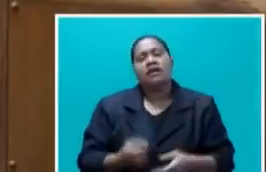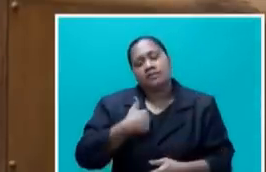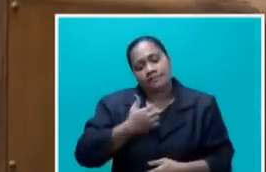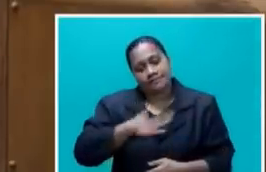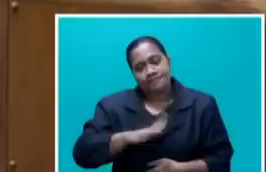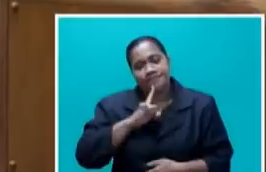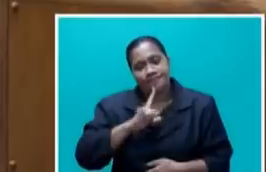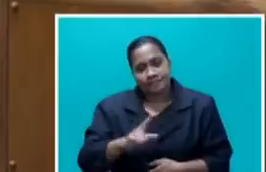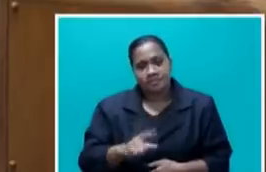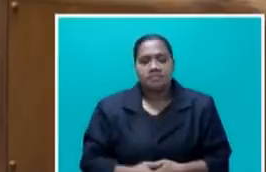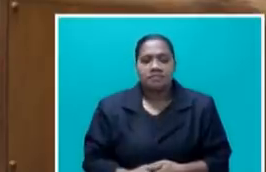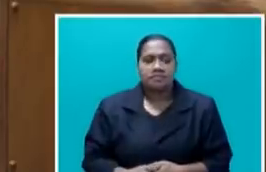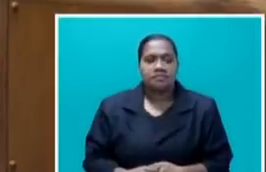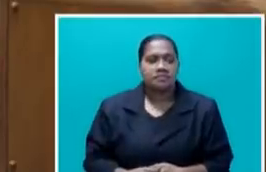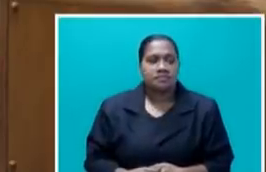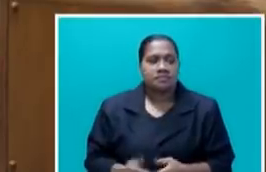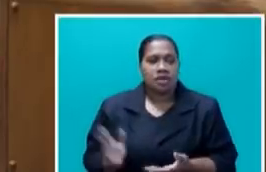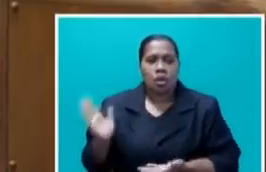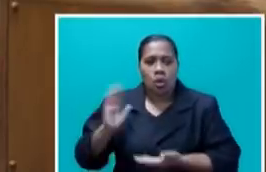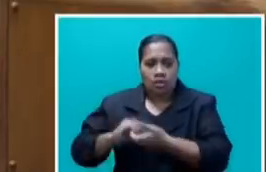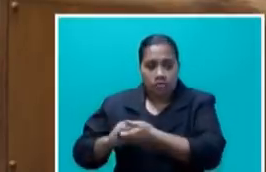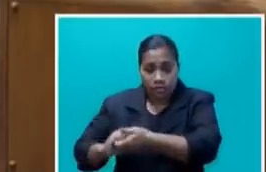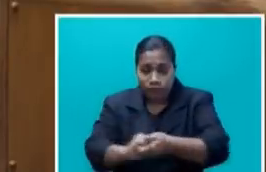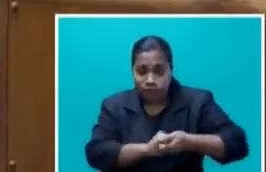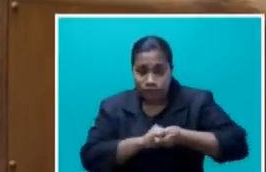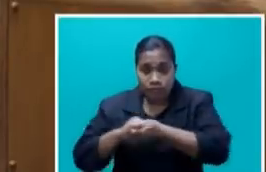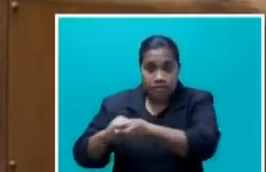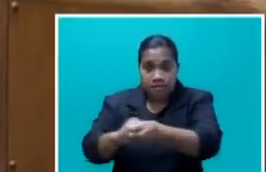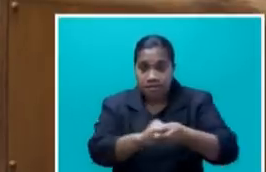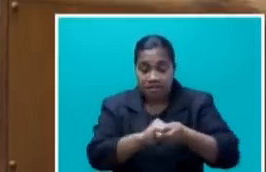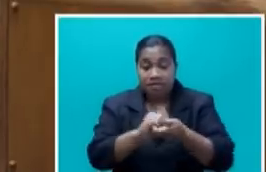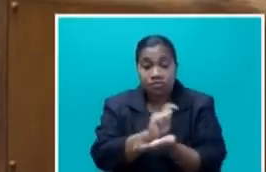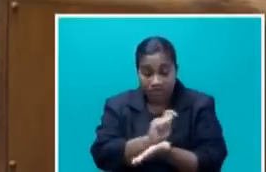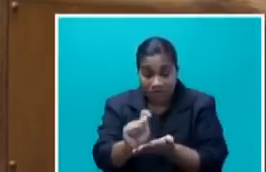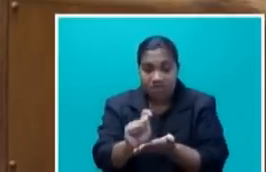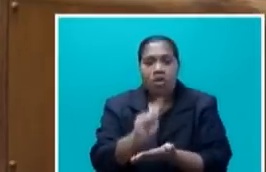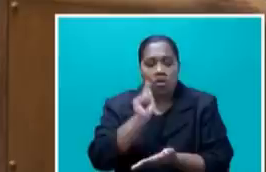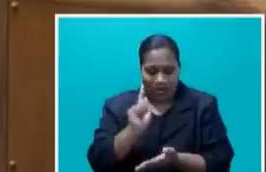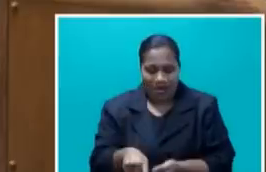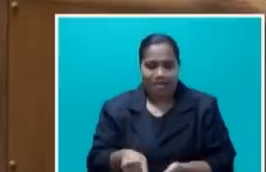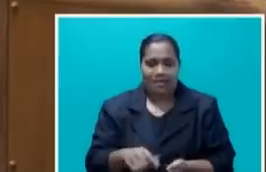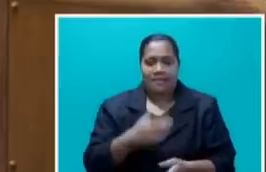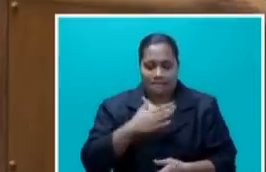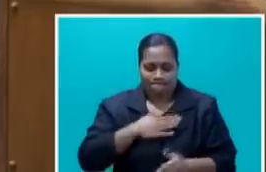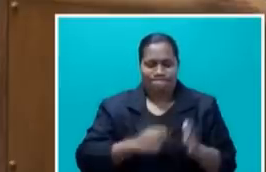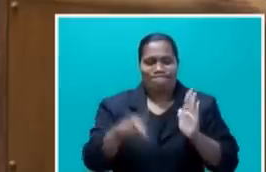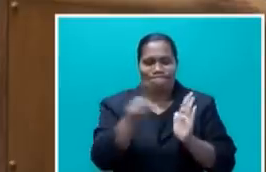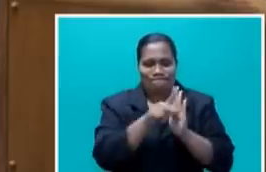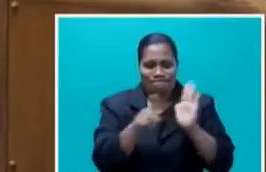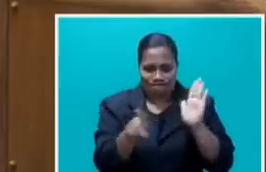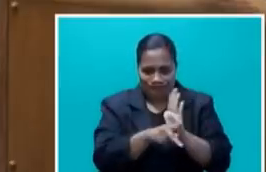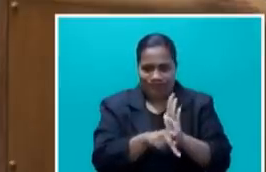that collaboration and transparency have always been the strongest pillars of my government's policies, which are supported through